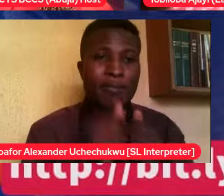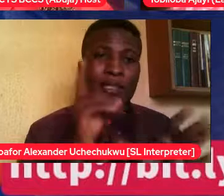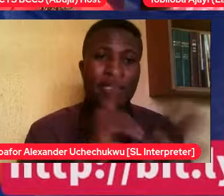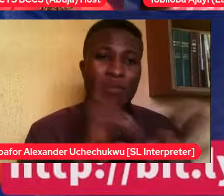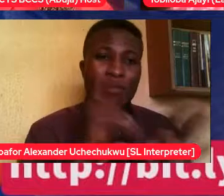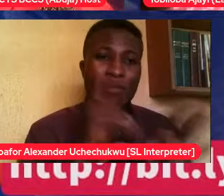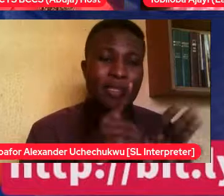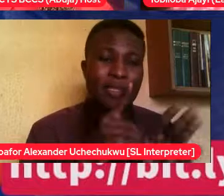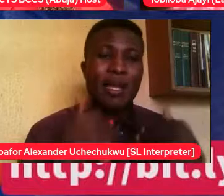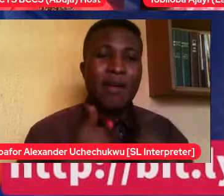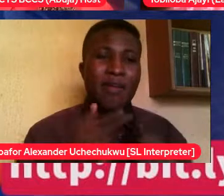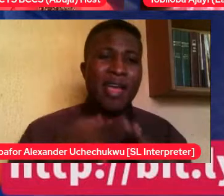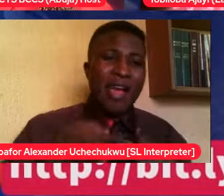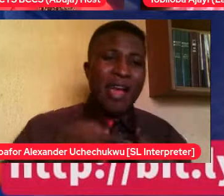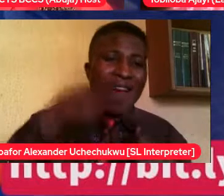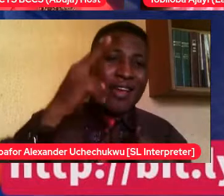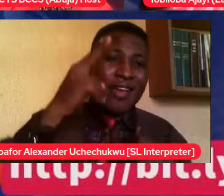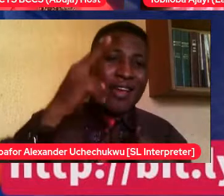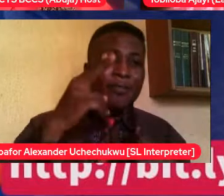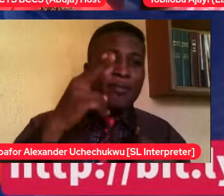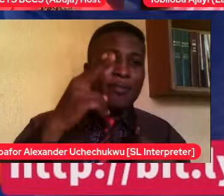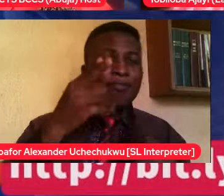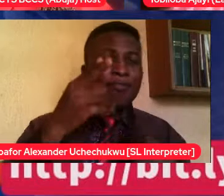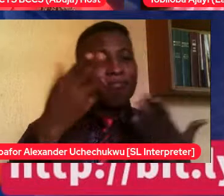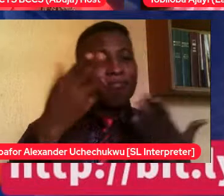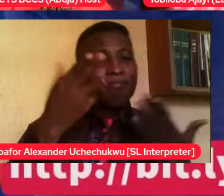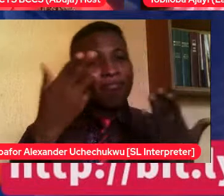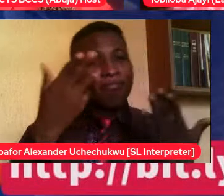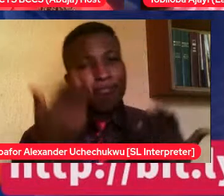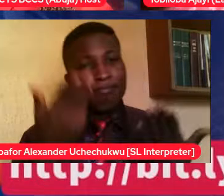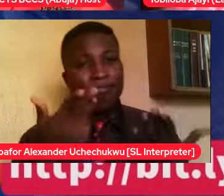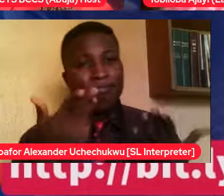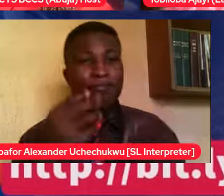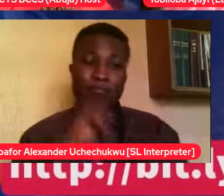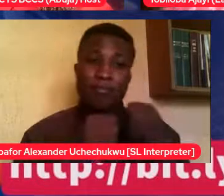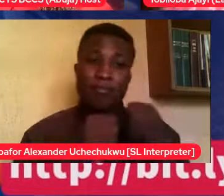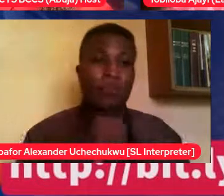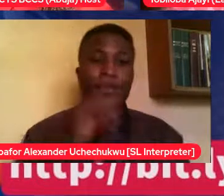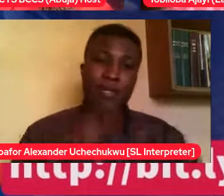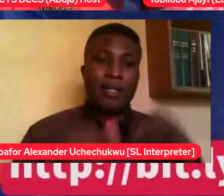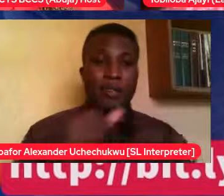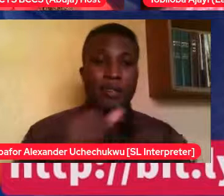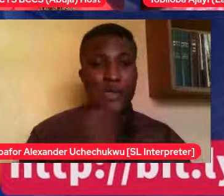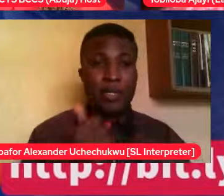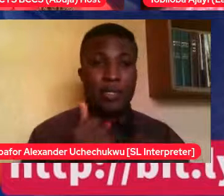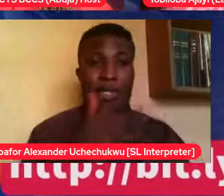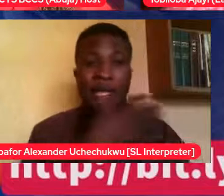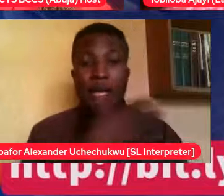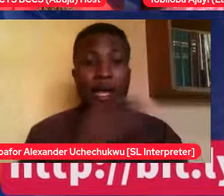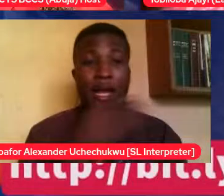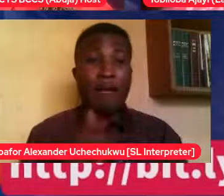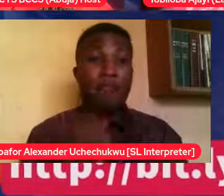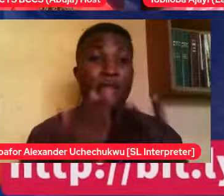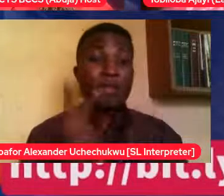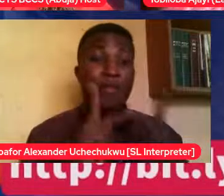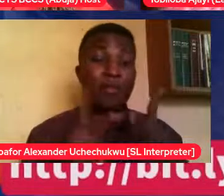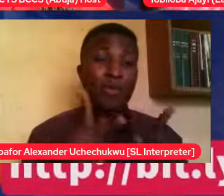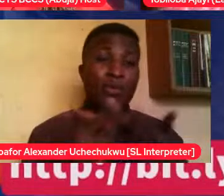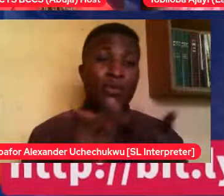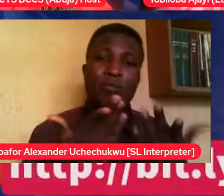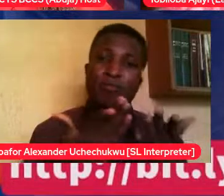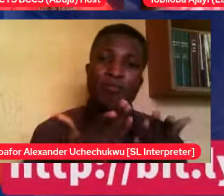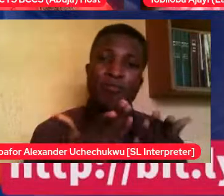people stay in those relationships because they feel like this person already did them a favor. And so they're so afraid to leave.